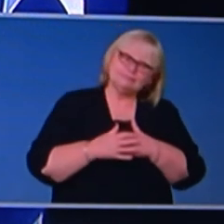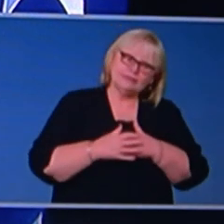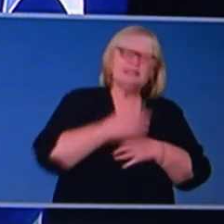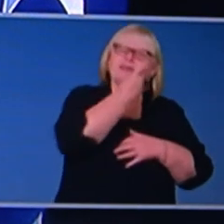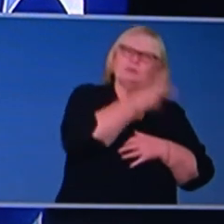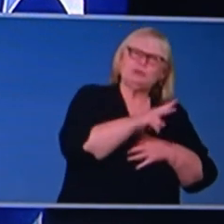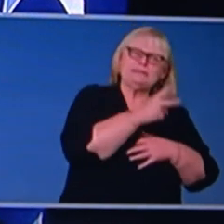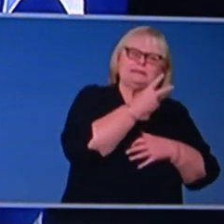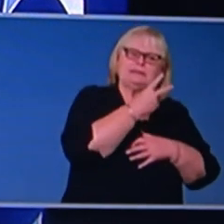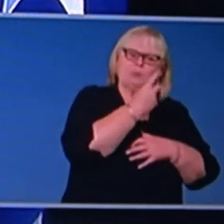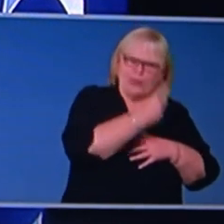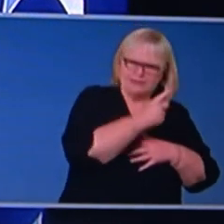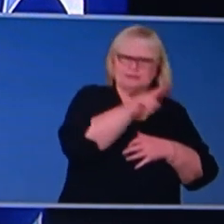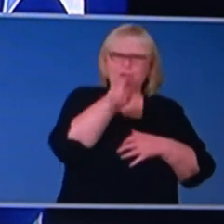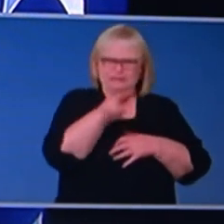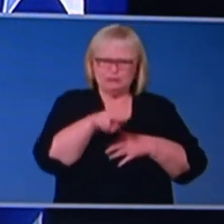2021-22.